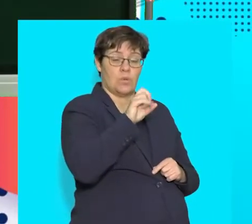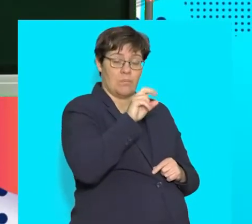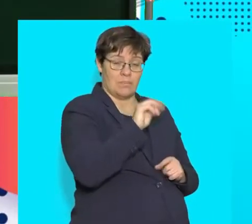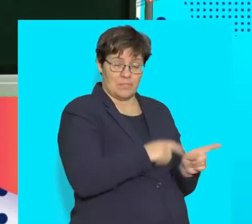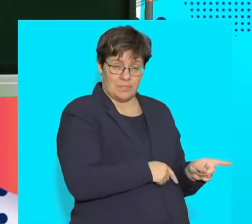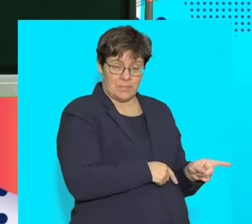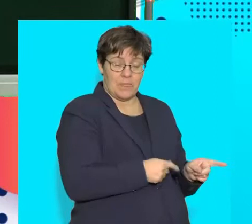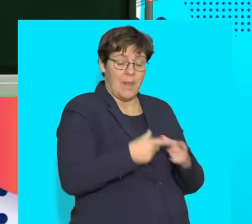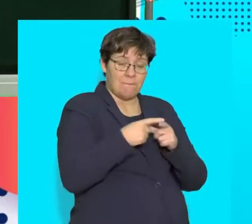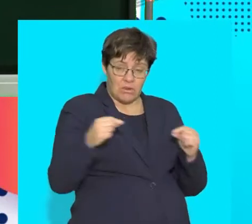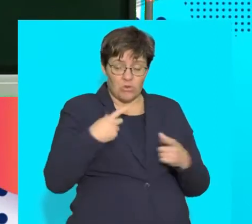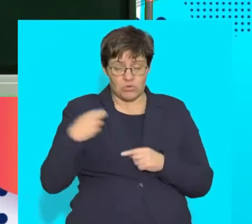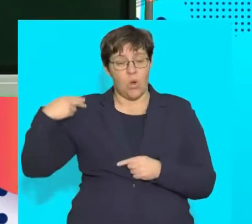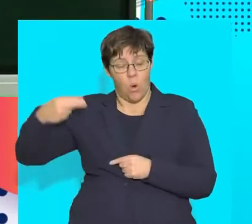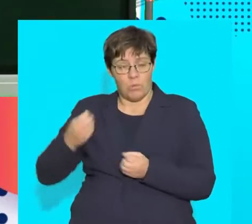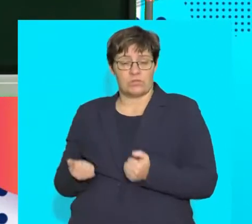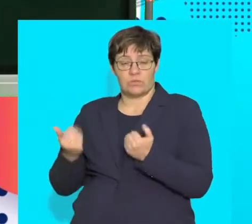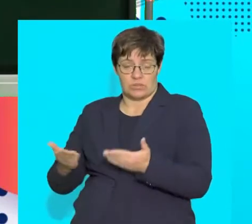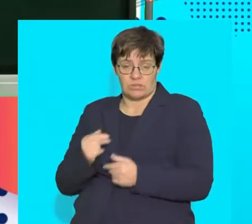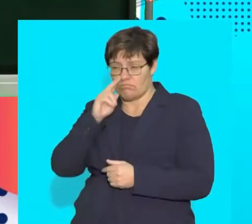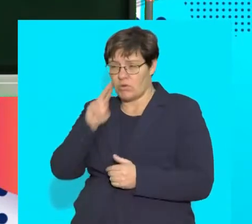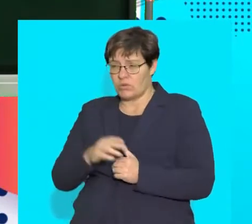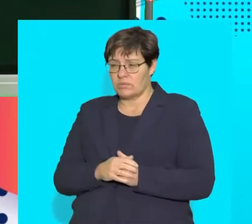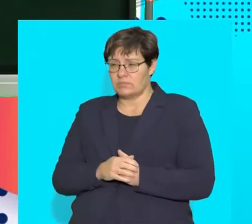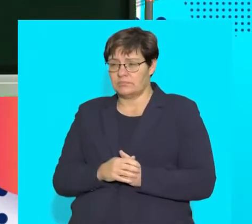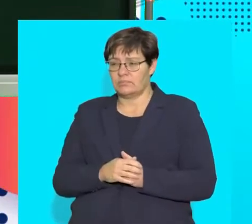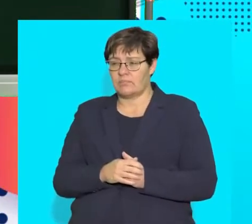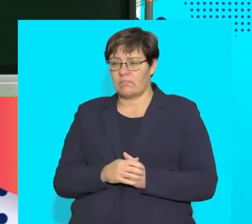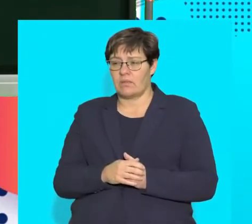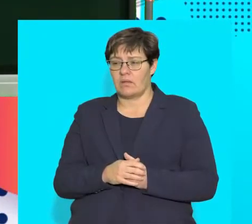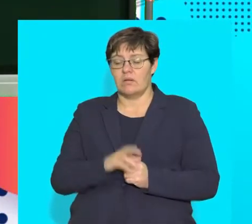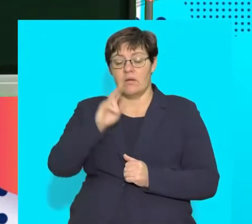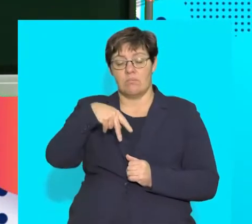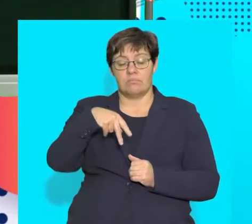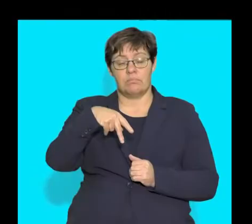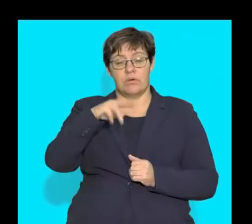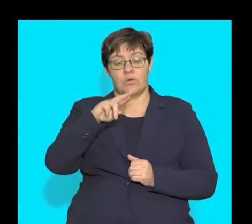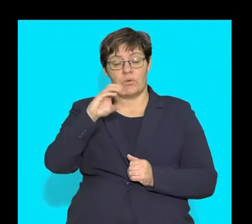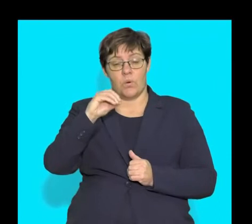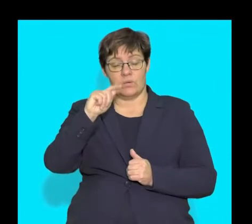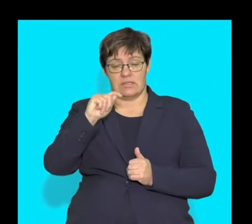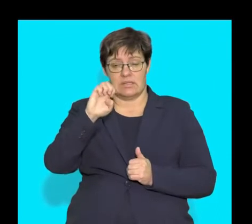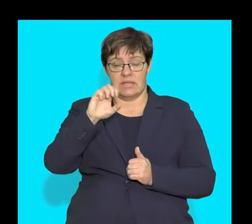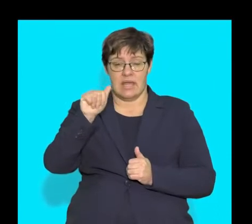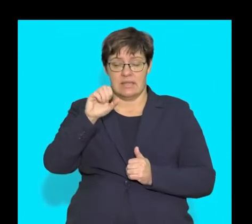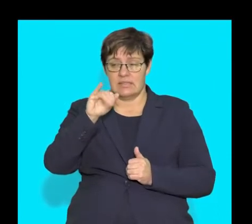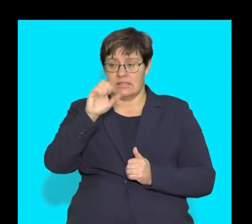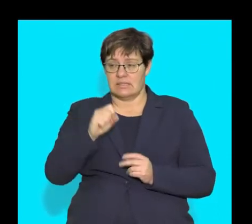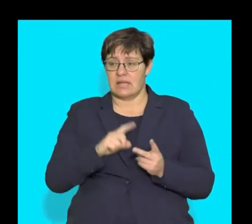We also know that the pancreas produces hormones. Let's look at that. So we've got proteases